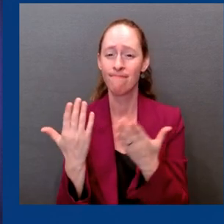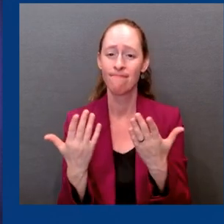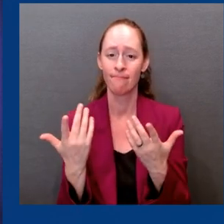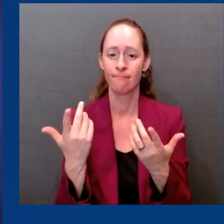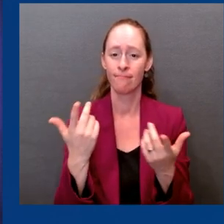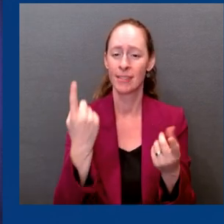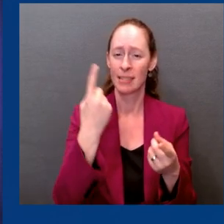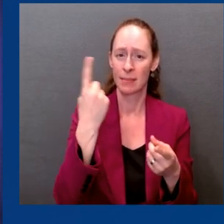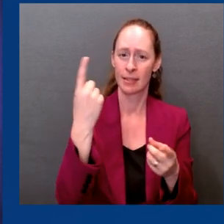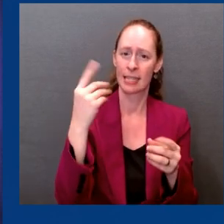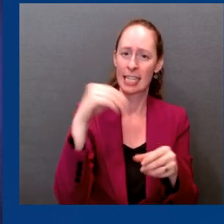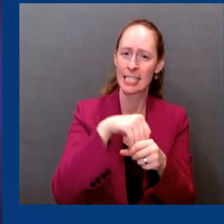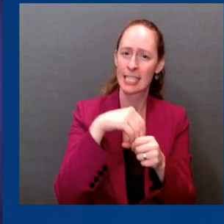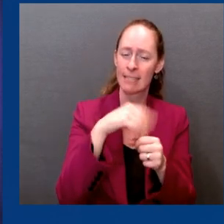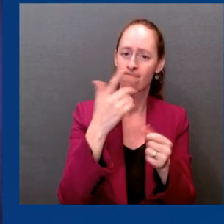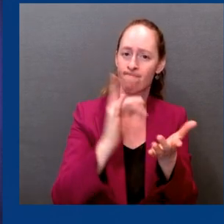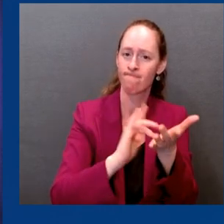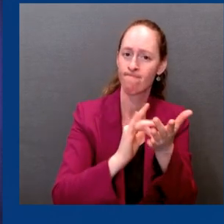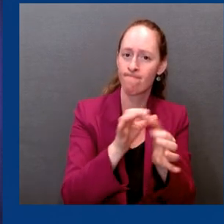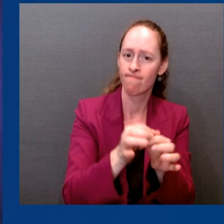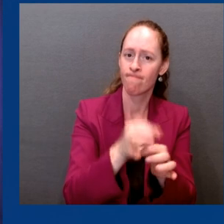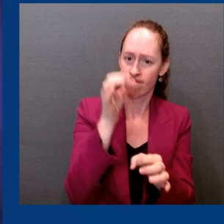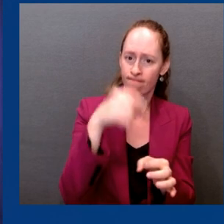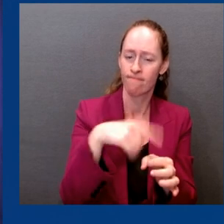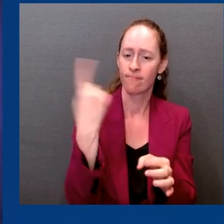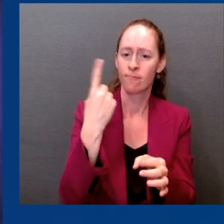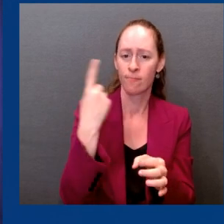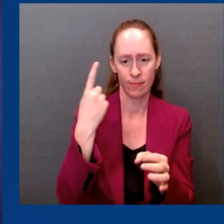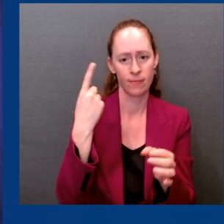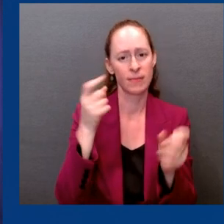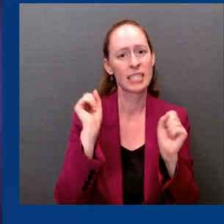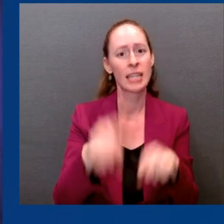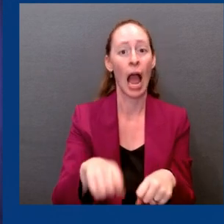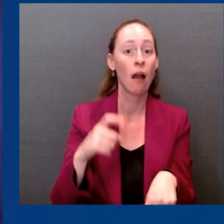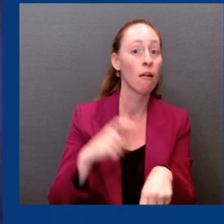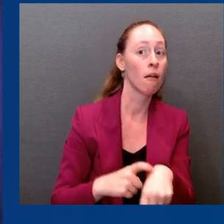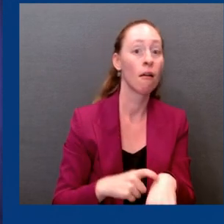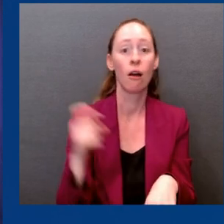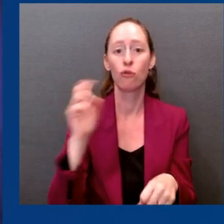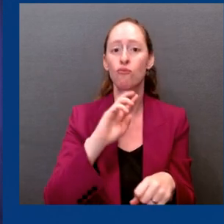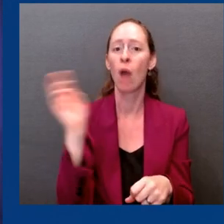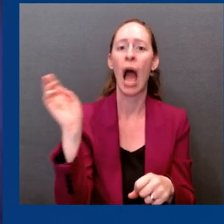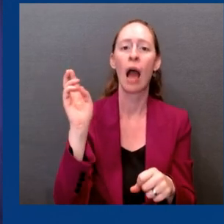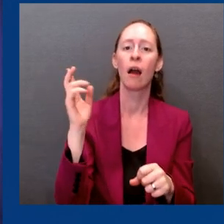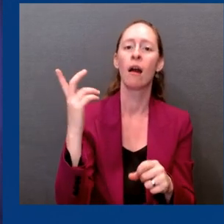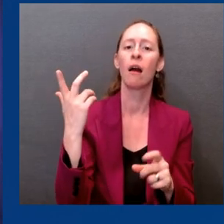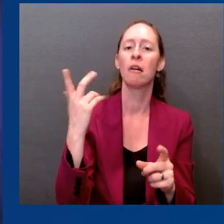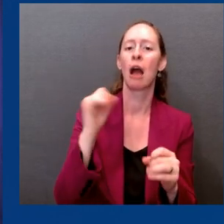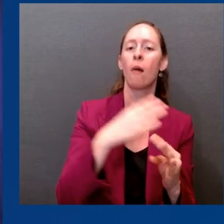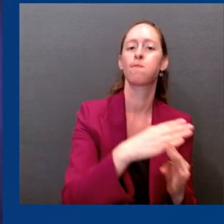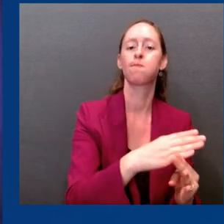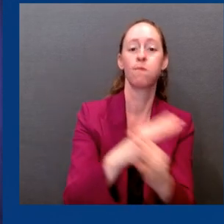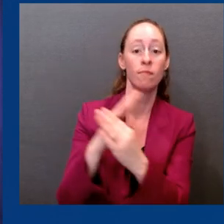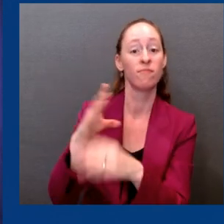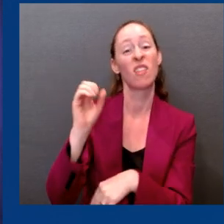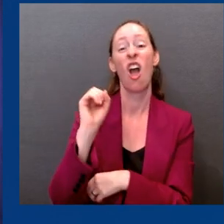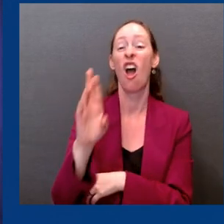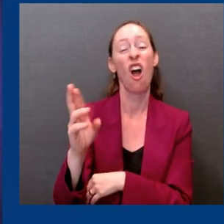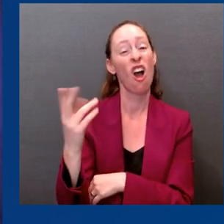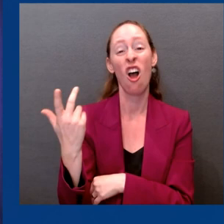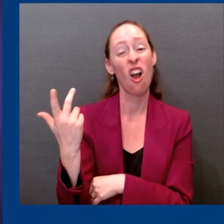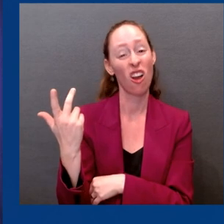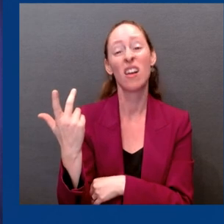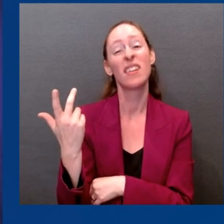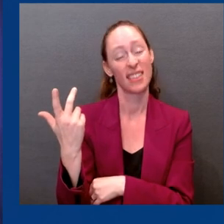curveballs just because of what this virus tends to do? That's a great question. Let me start, but I would love Tony's